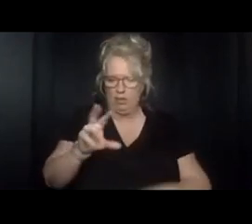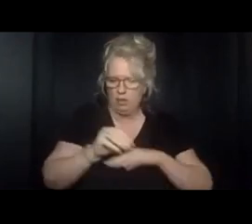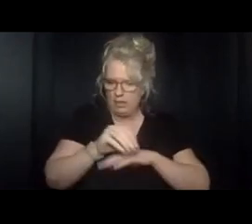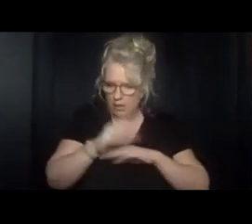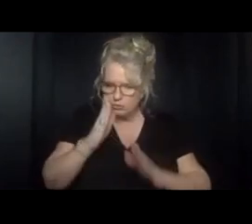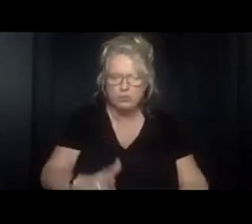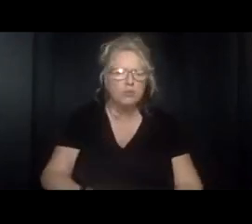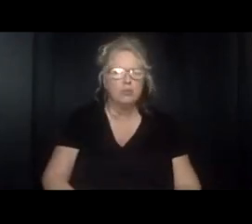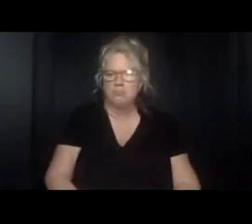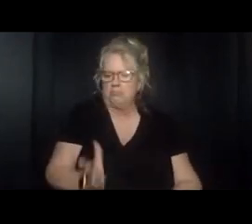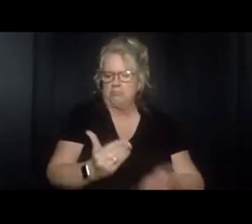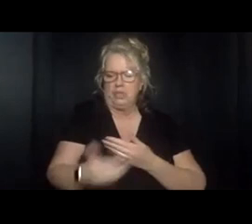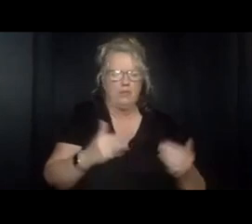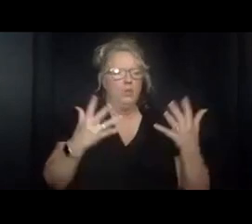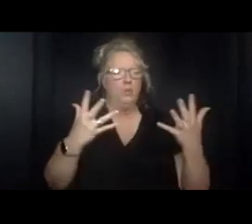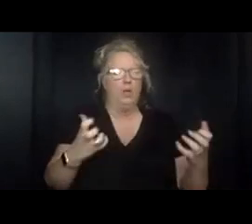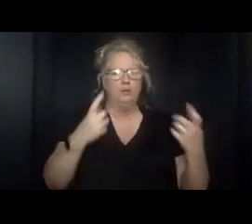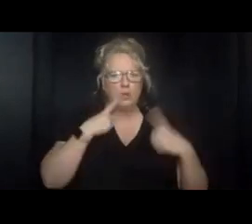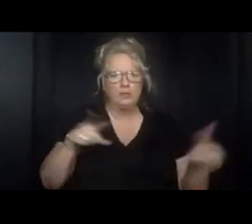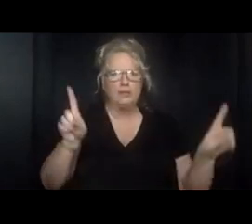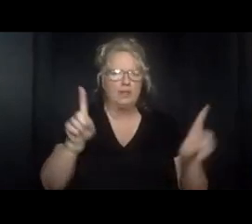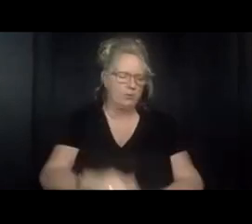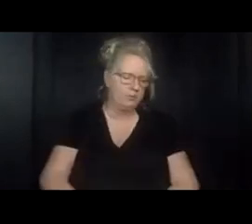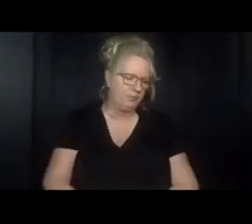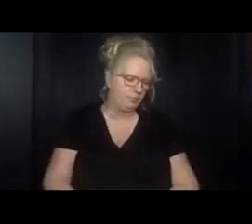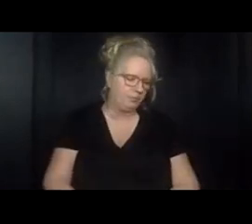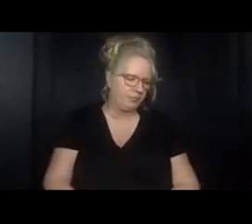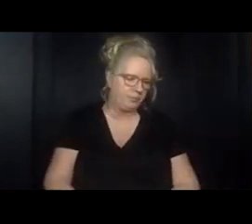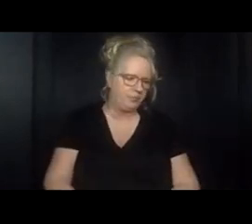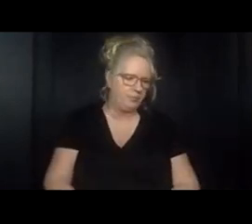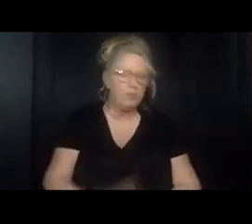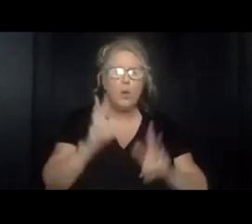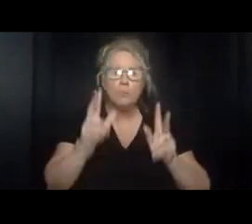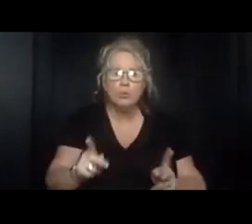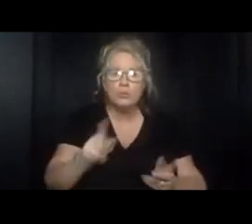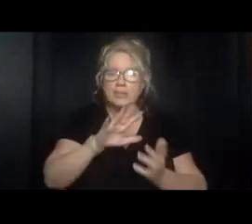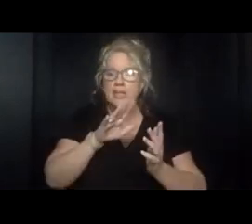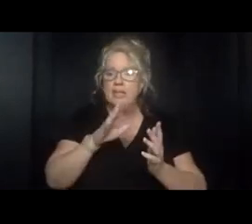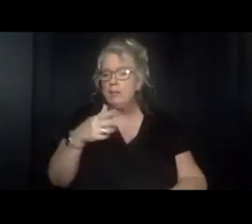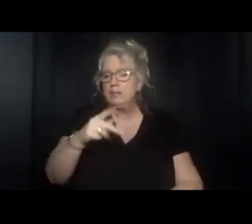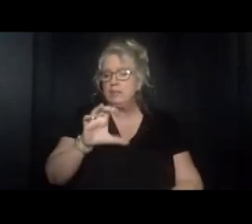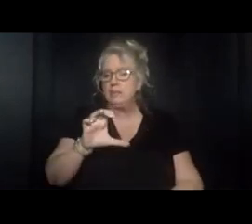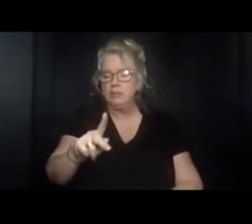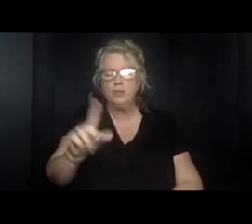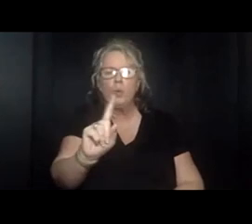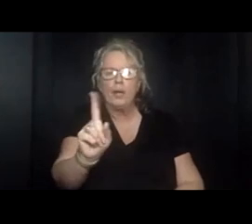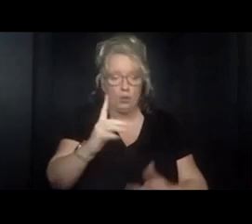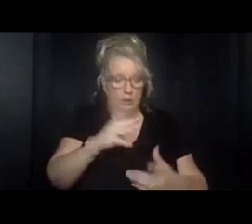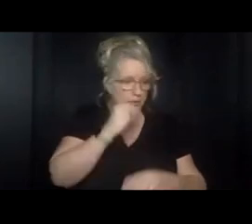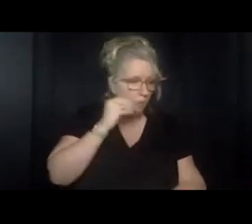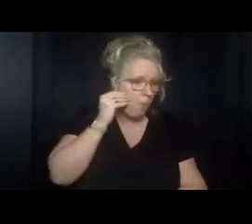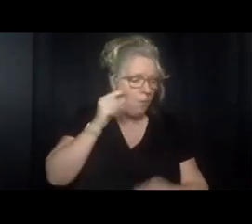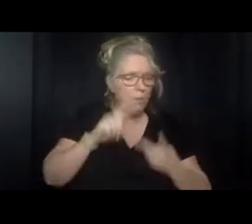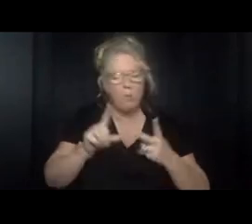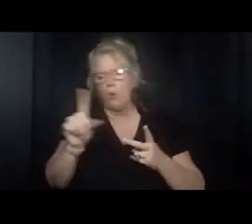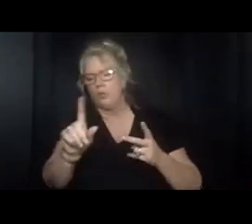everyone who wants them to be successful where is person-centered planning done at the focus of the person's home or somewhere